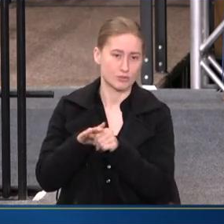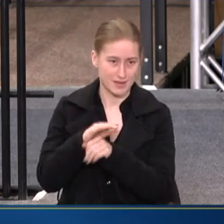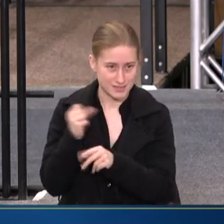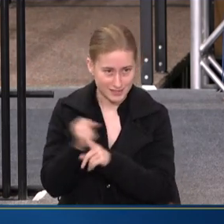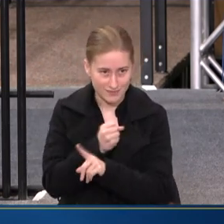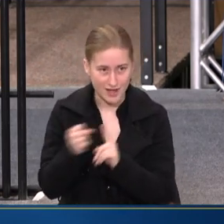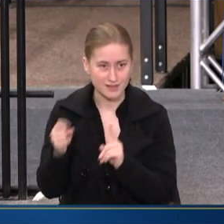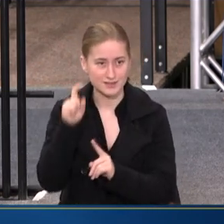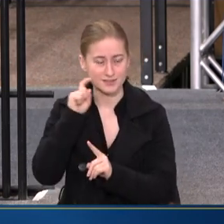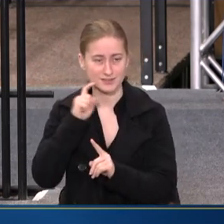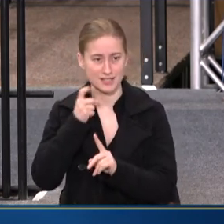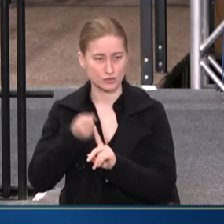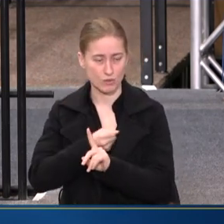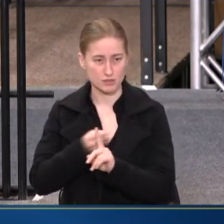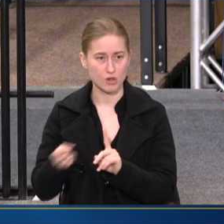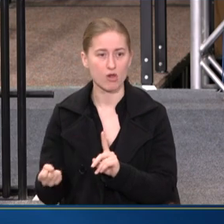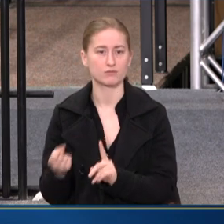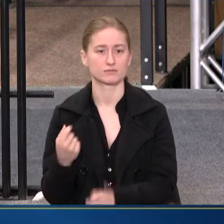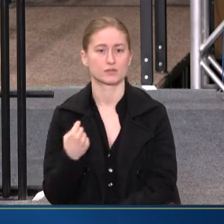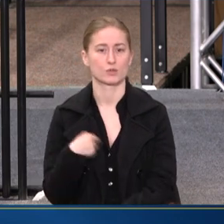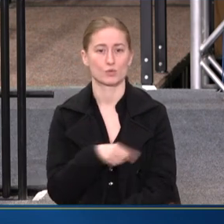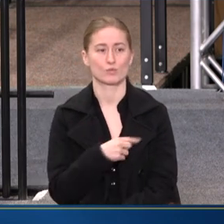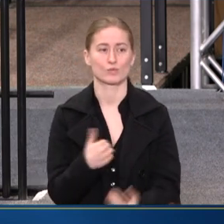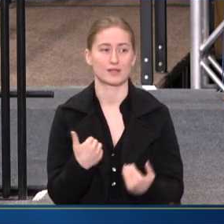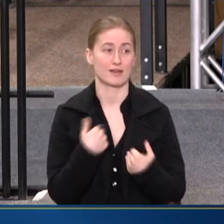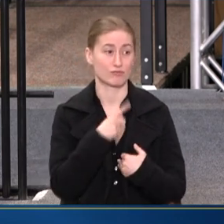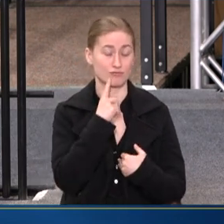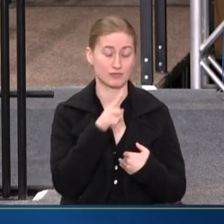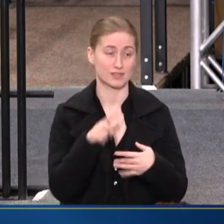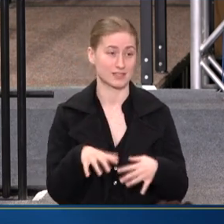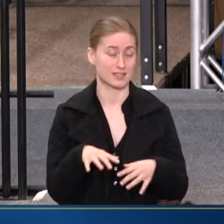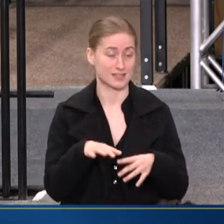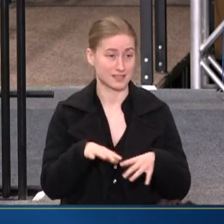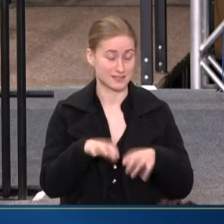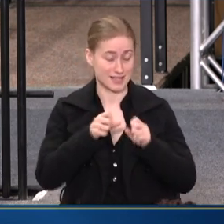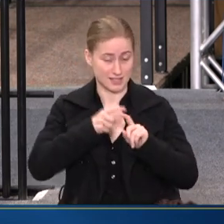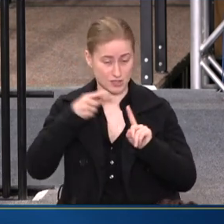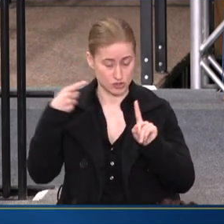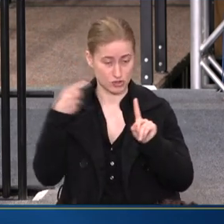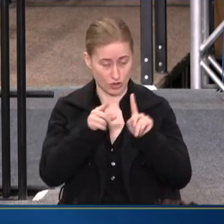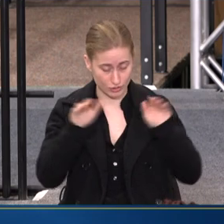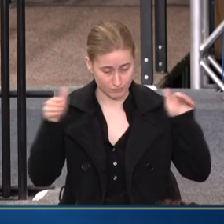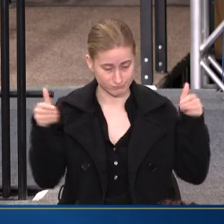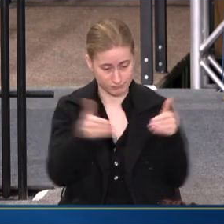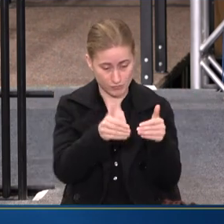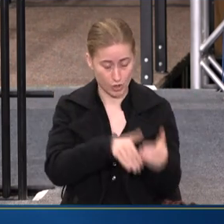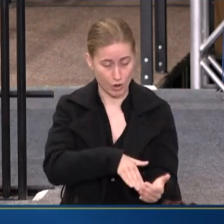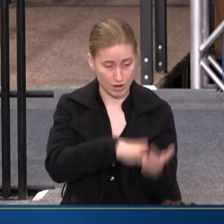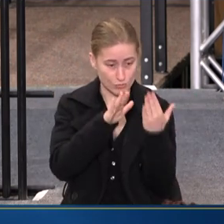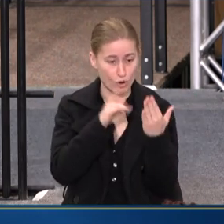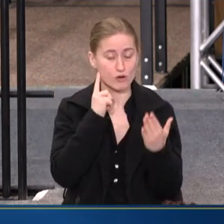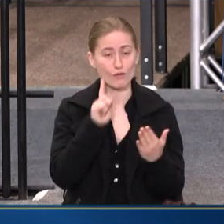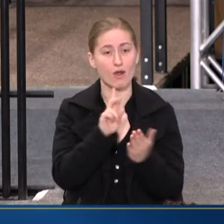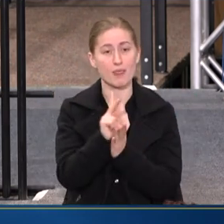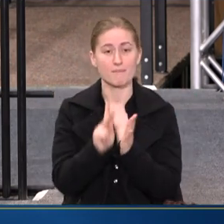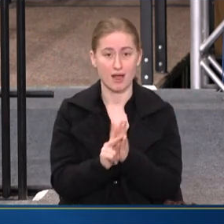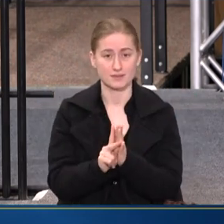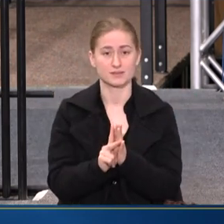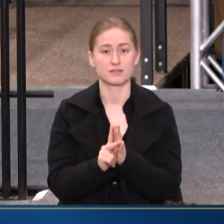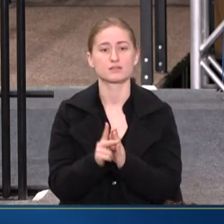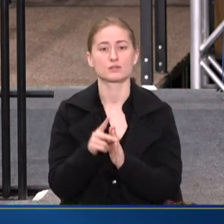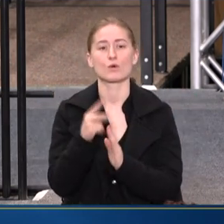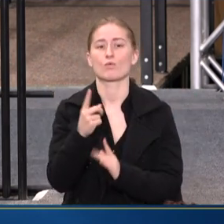SEXUAL ASSAULT, WE HAVE REALLY TAKEN A TARGETED FOCUS ON OUR POLICIES, ONE